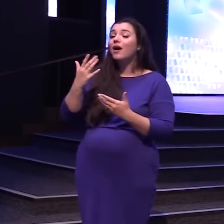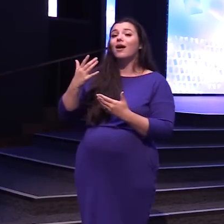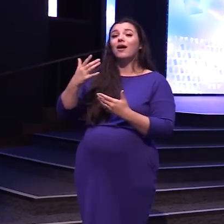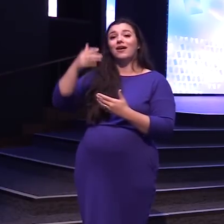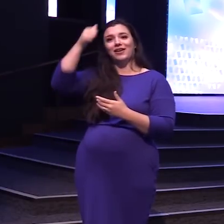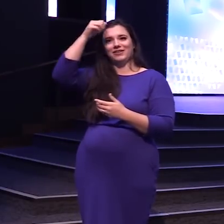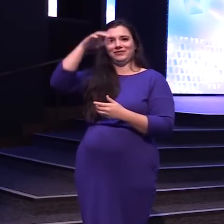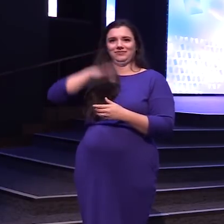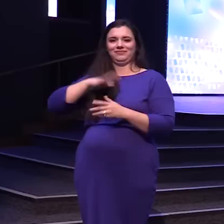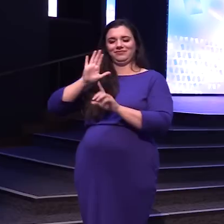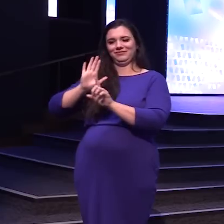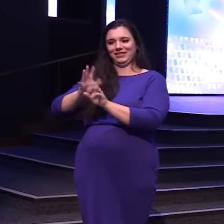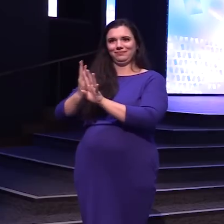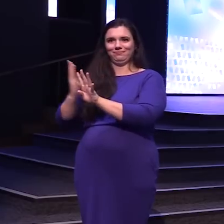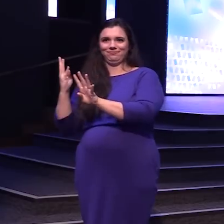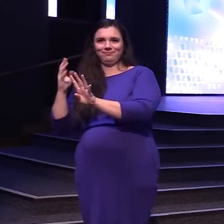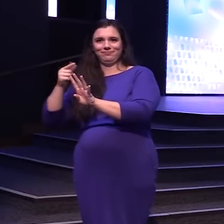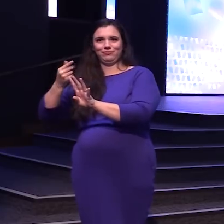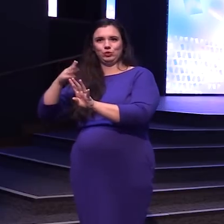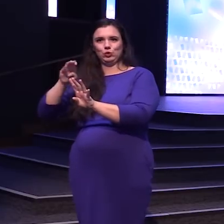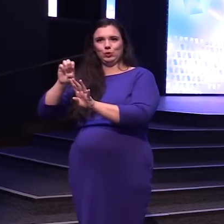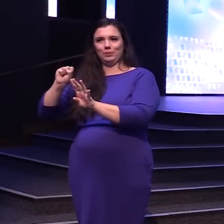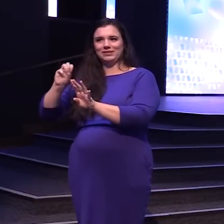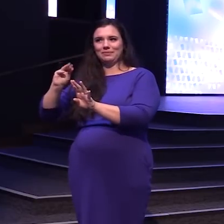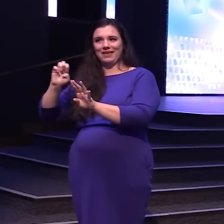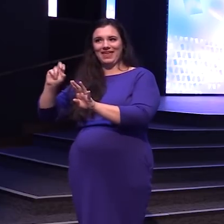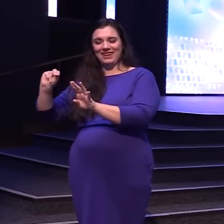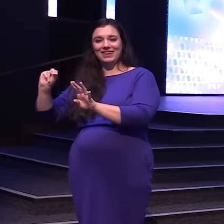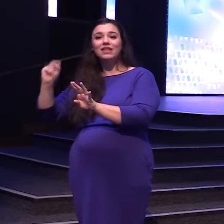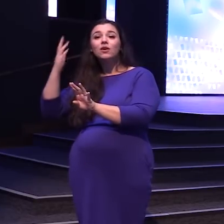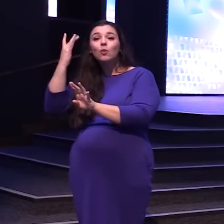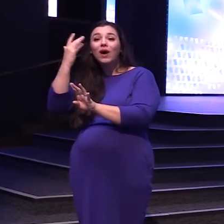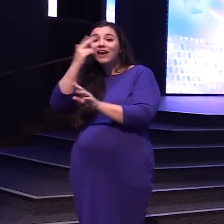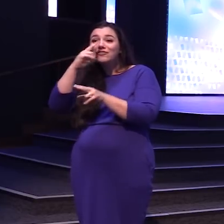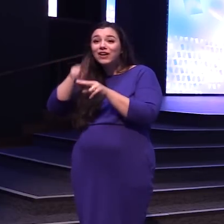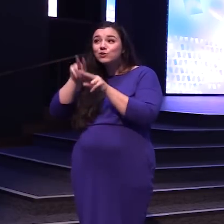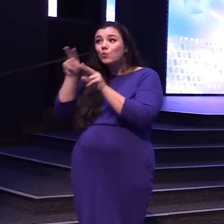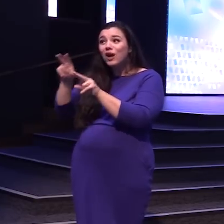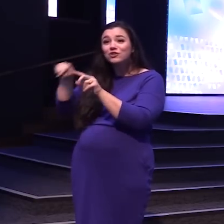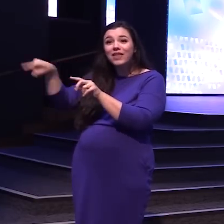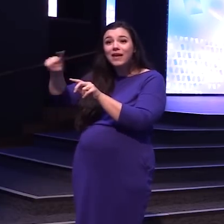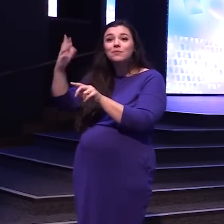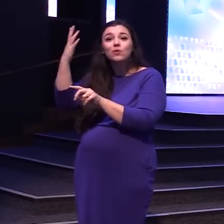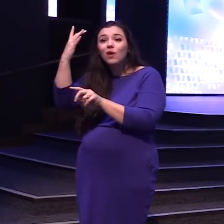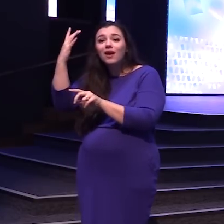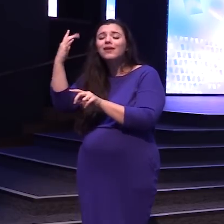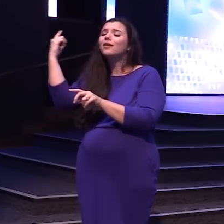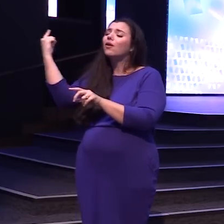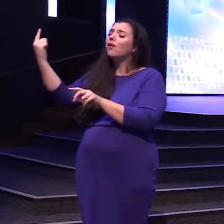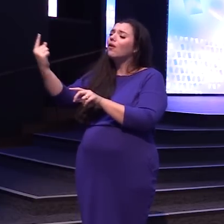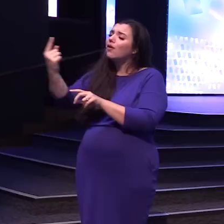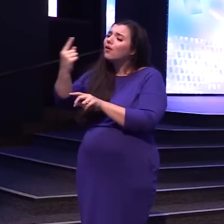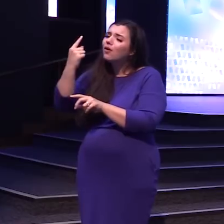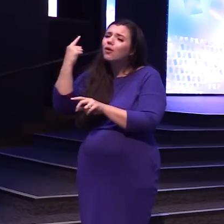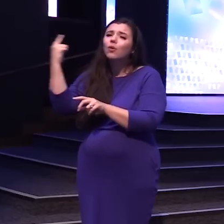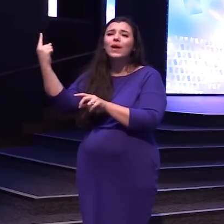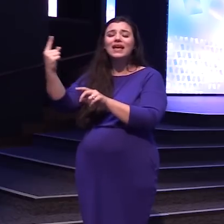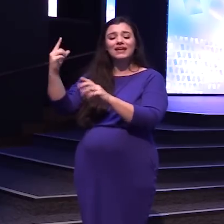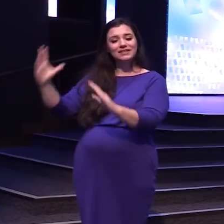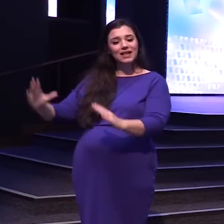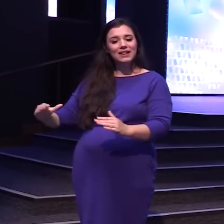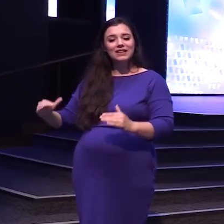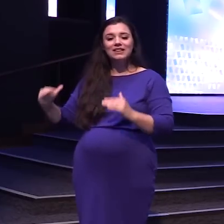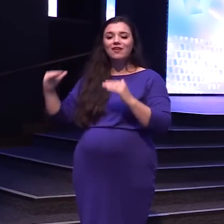Why you ask? Because Hands down Without a doubt They never fail To level up